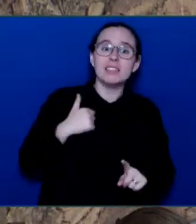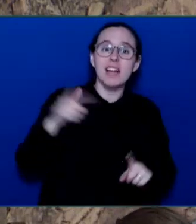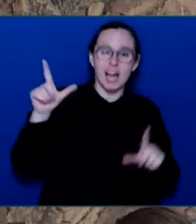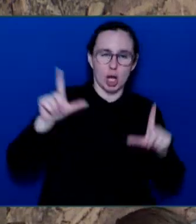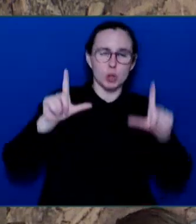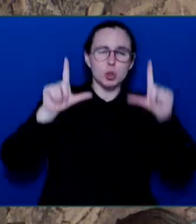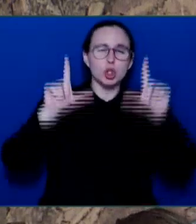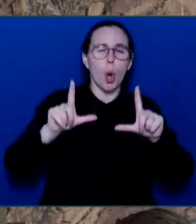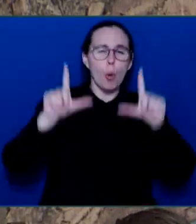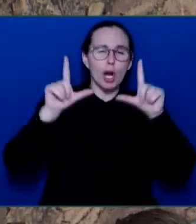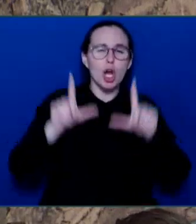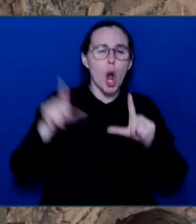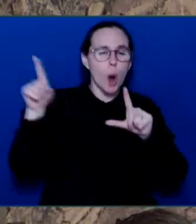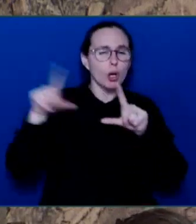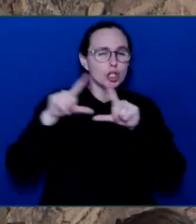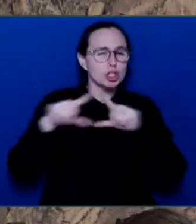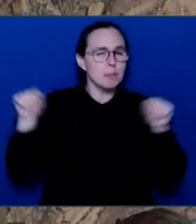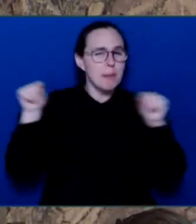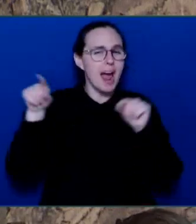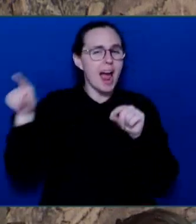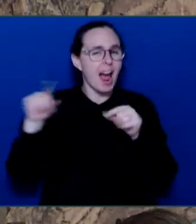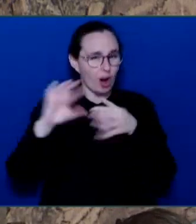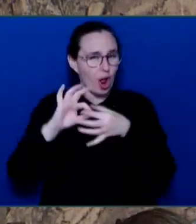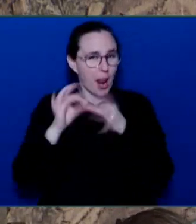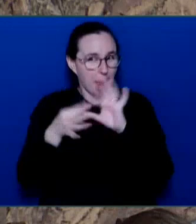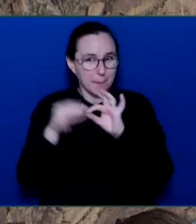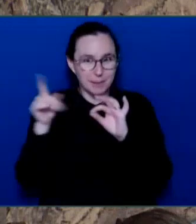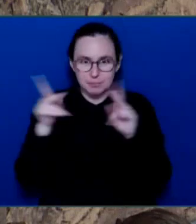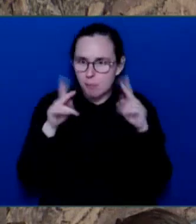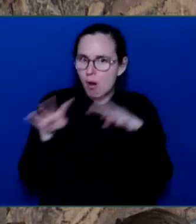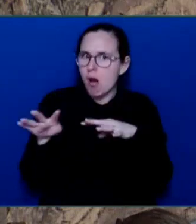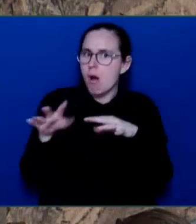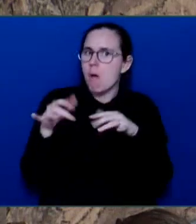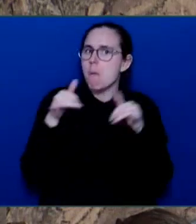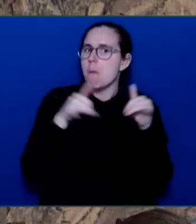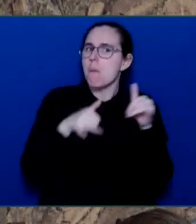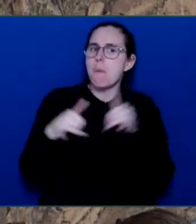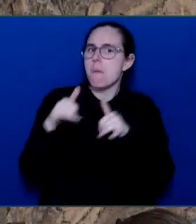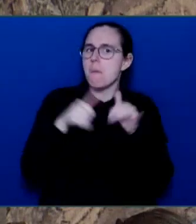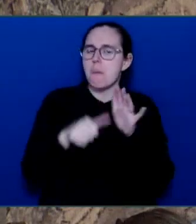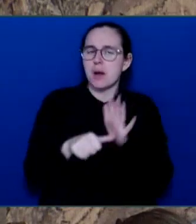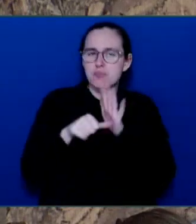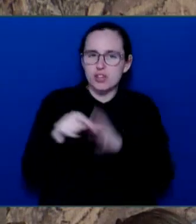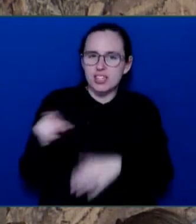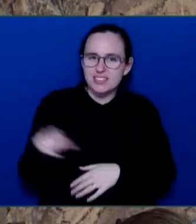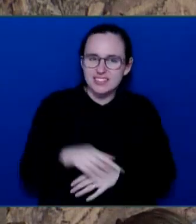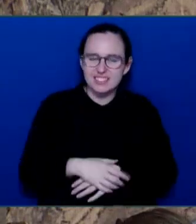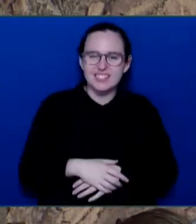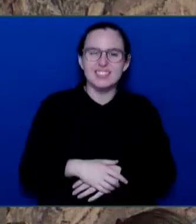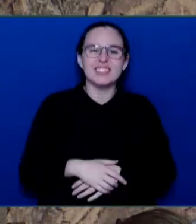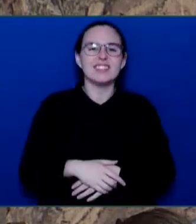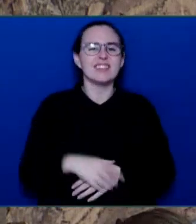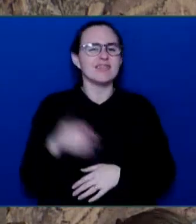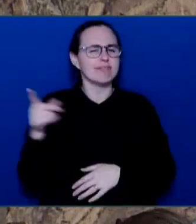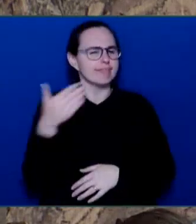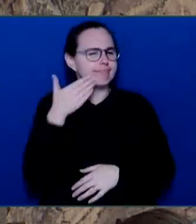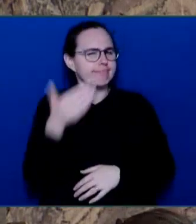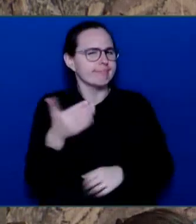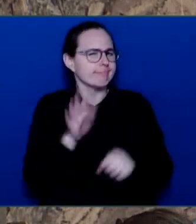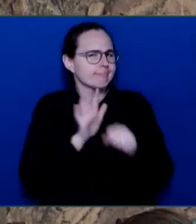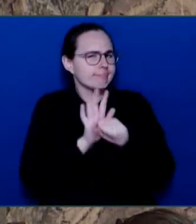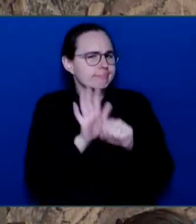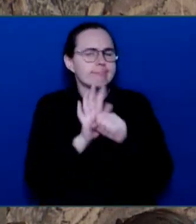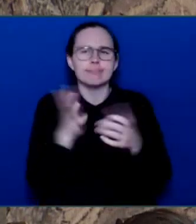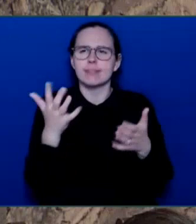our province to dream big and pursue their passions with unwavering determination. Honourable Speaker, recognising this profound